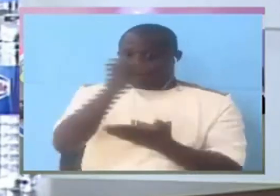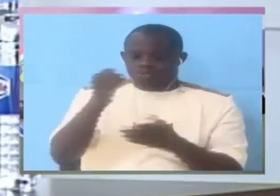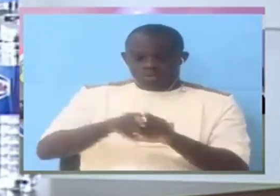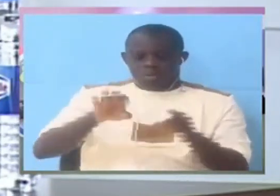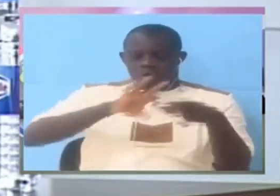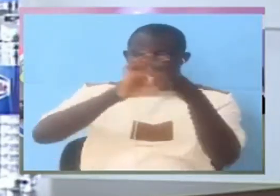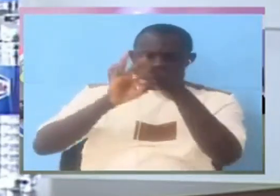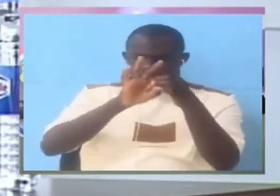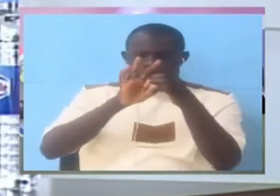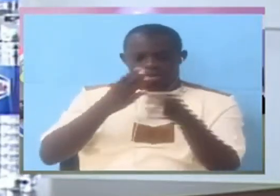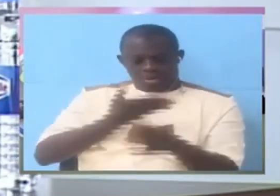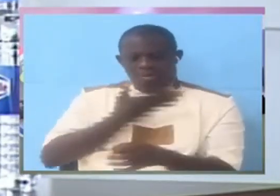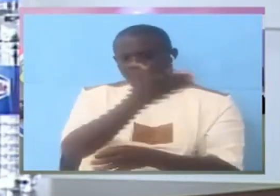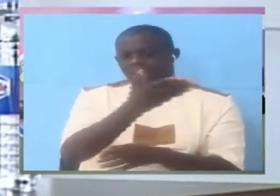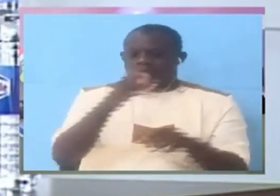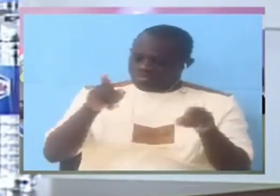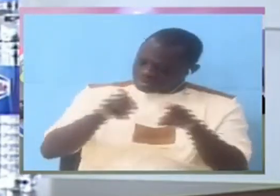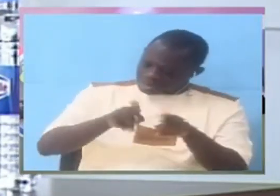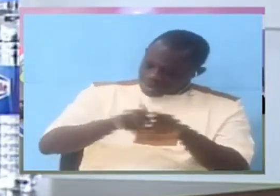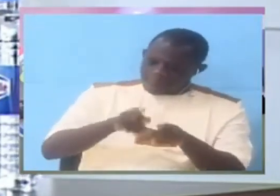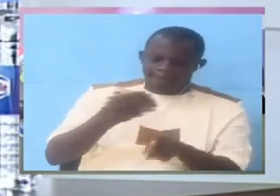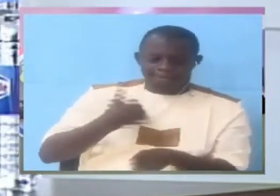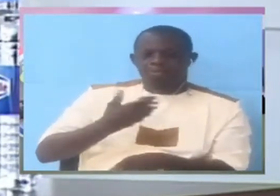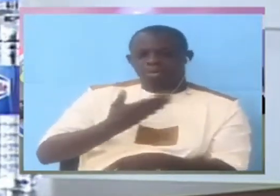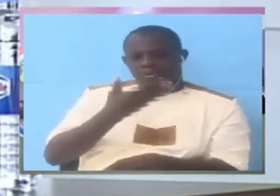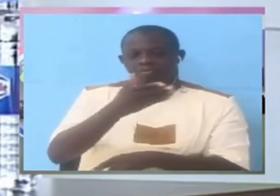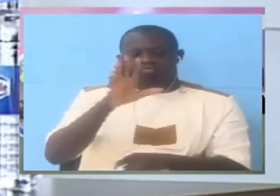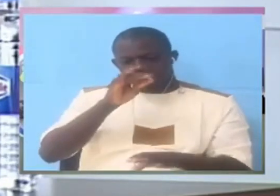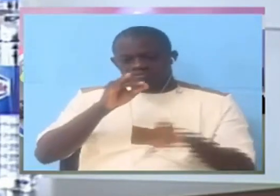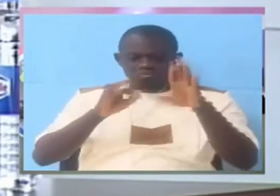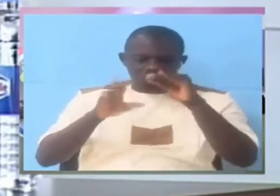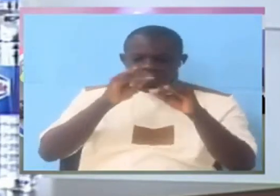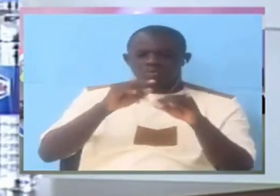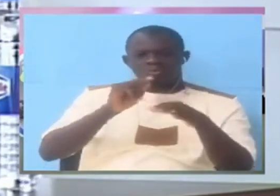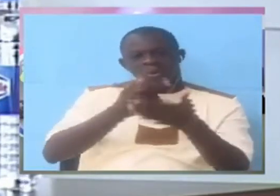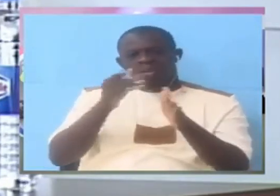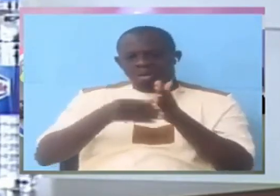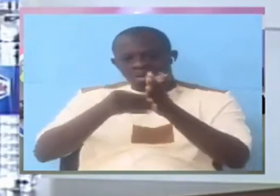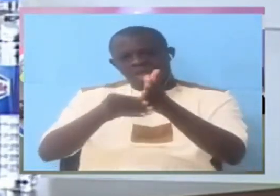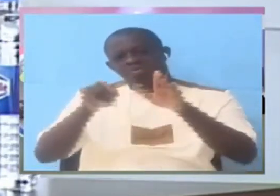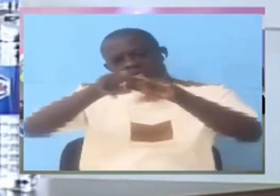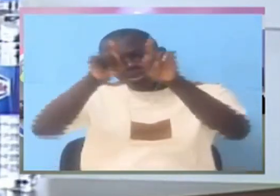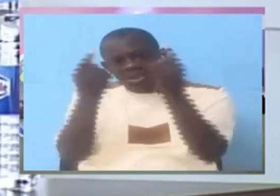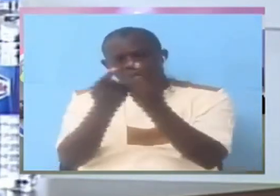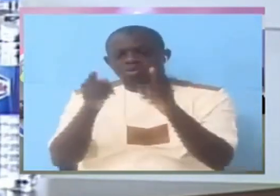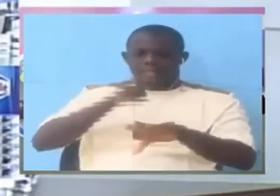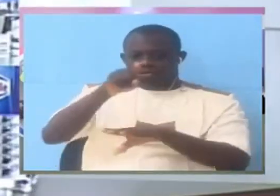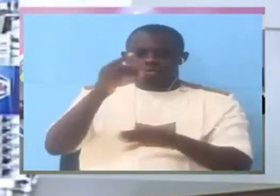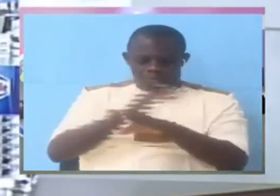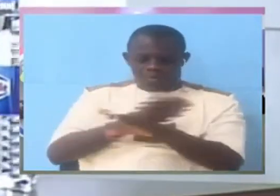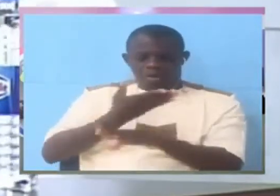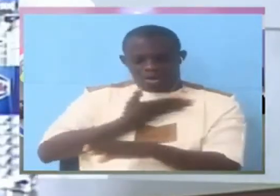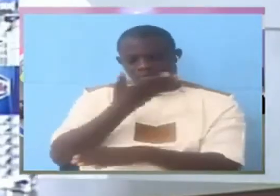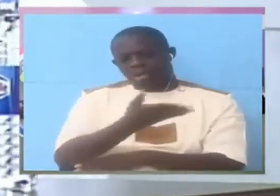And it's the same people If you could talk to Maybe the director of the general He can give me the organic program No not the first